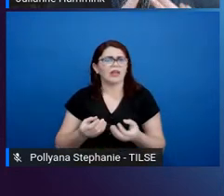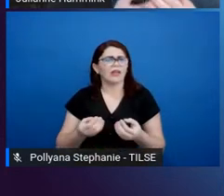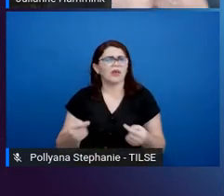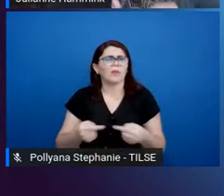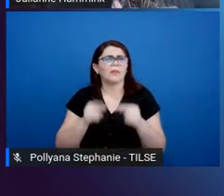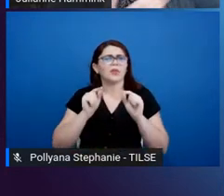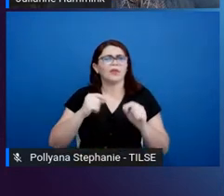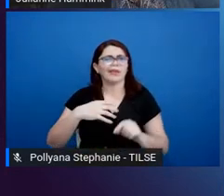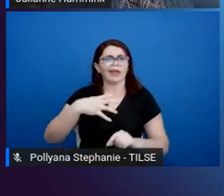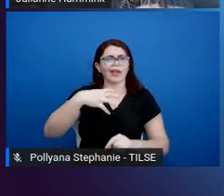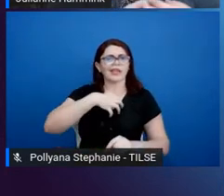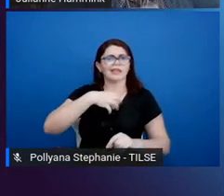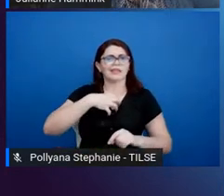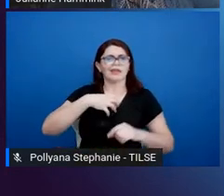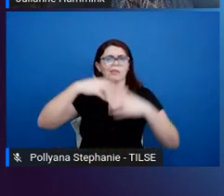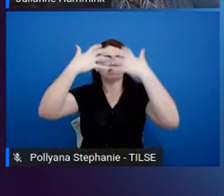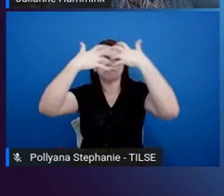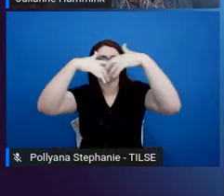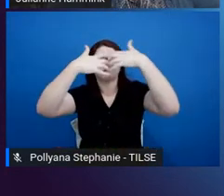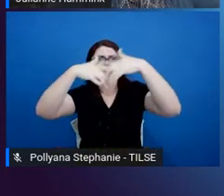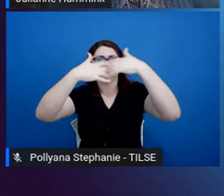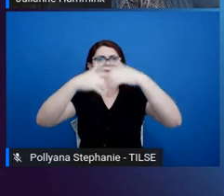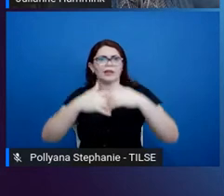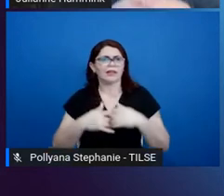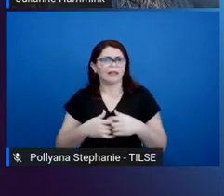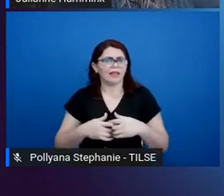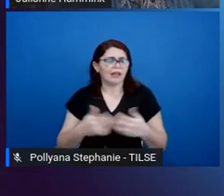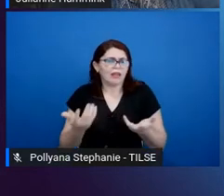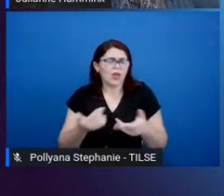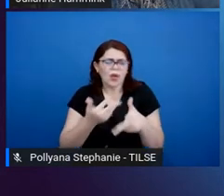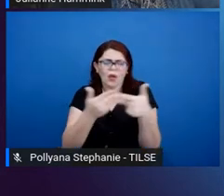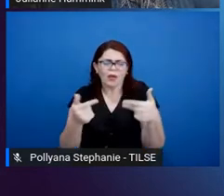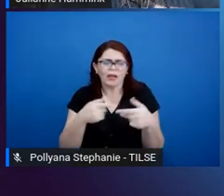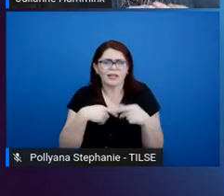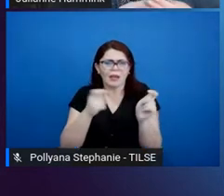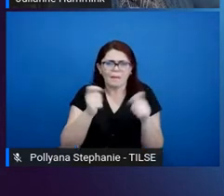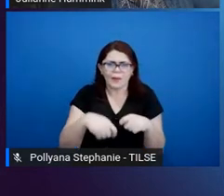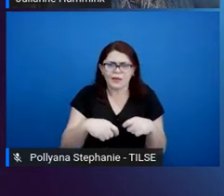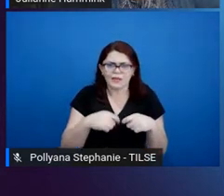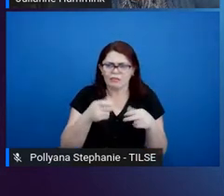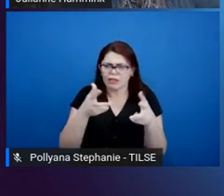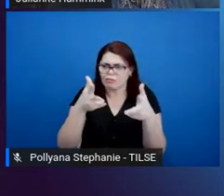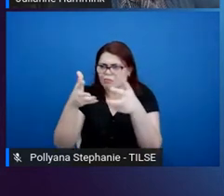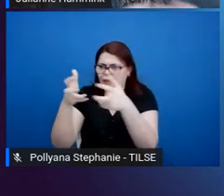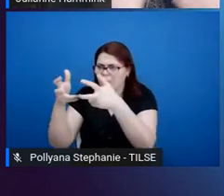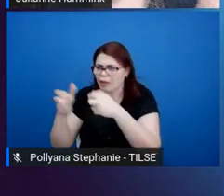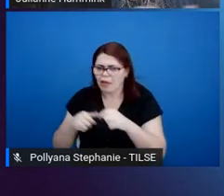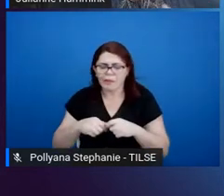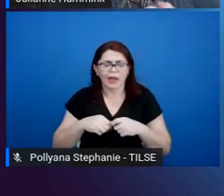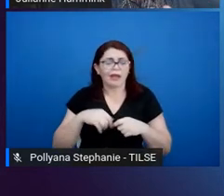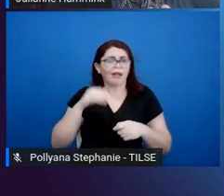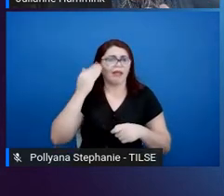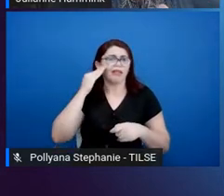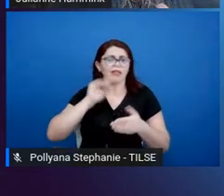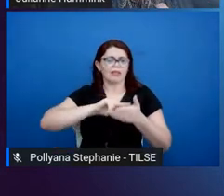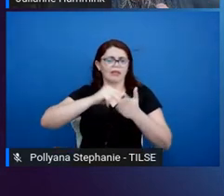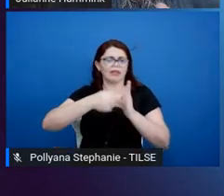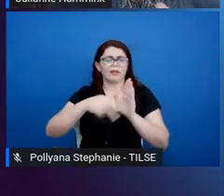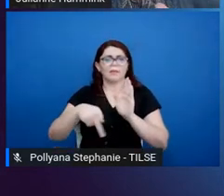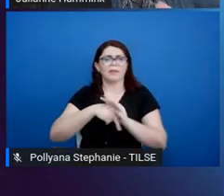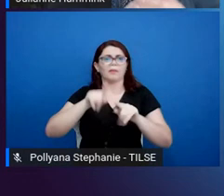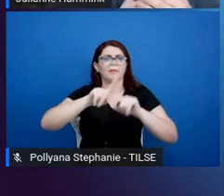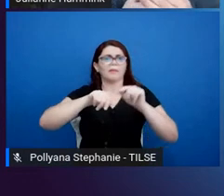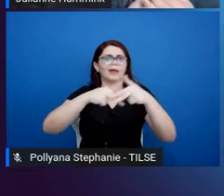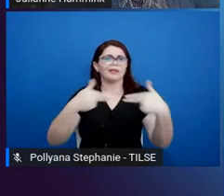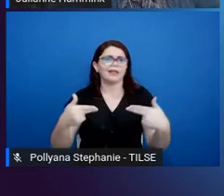Basically, the students will use what they've got available to them to get the meaning out of the materials. And that can include things like